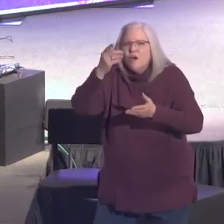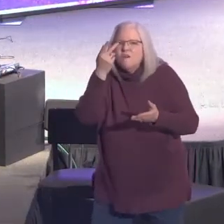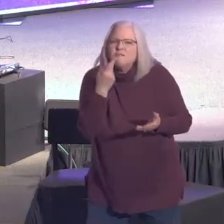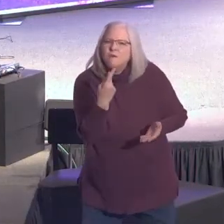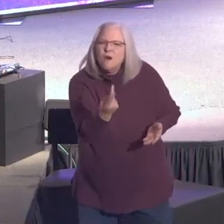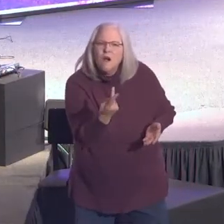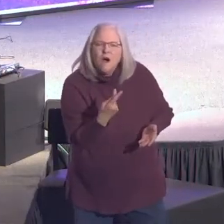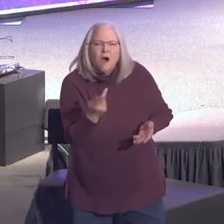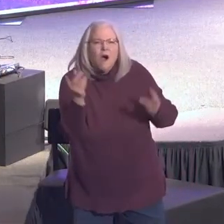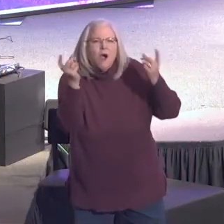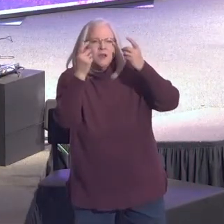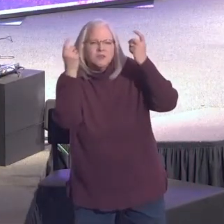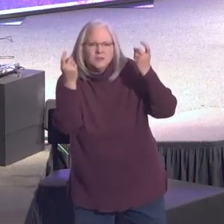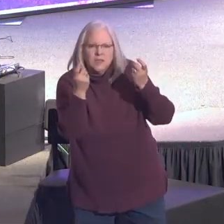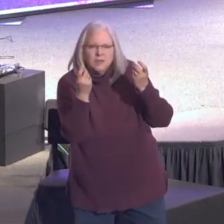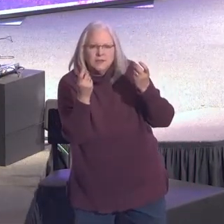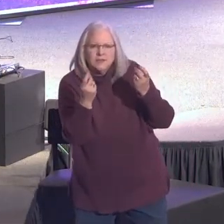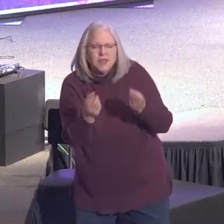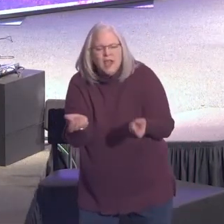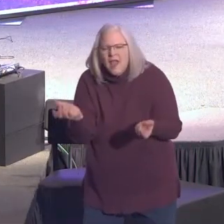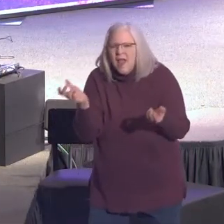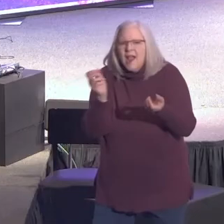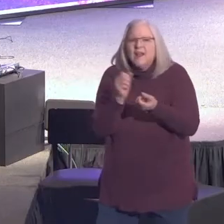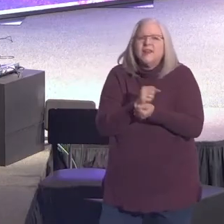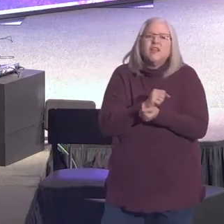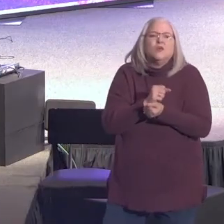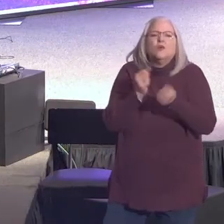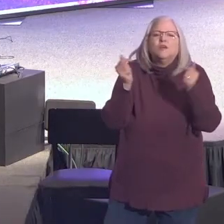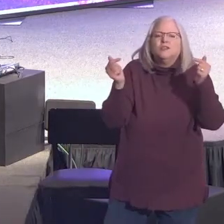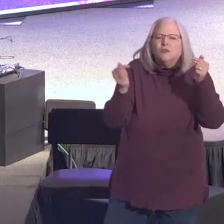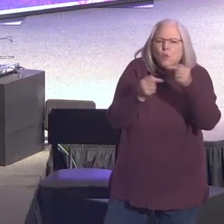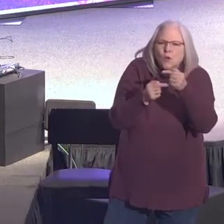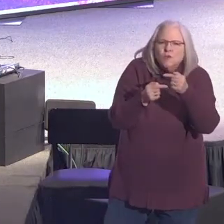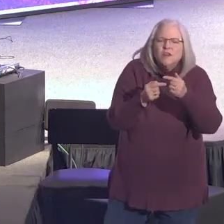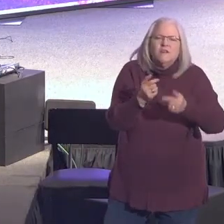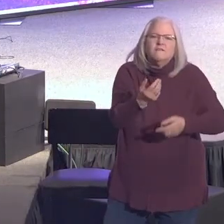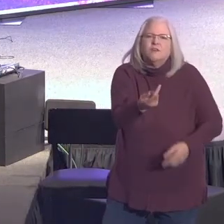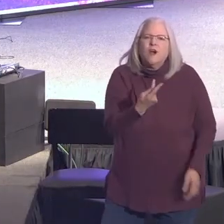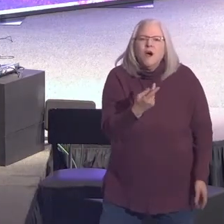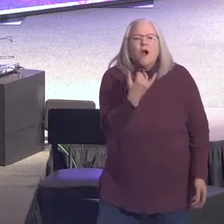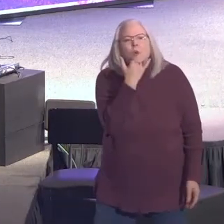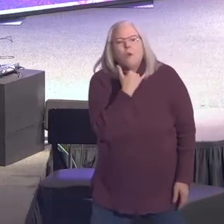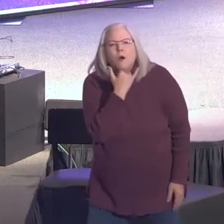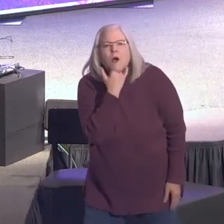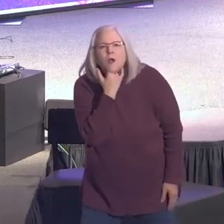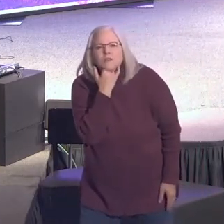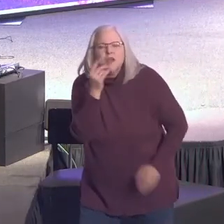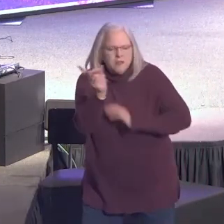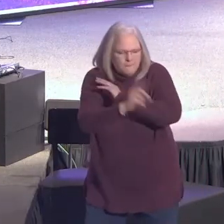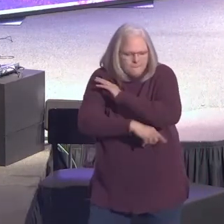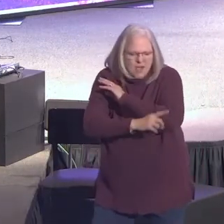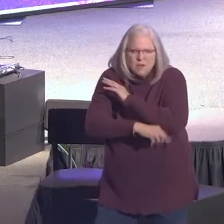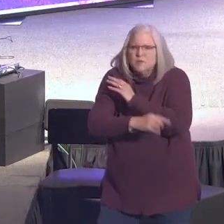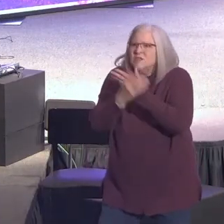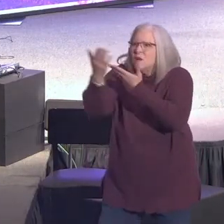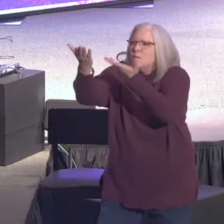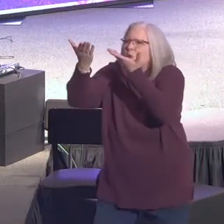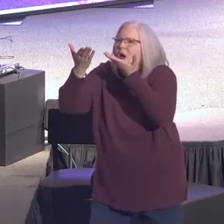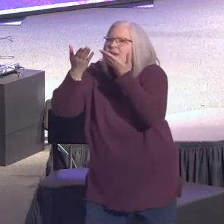transgressions and he was crushed for our iniquities. The punishment that brought us peace